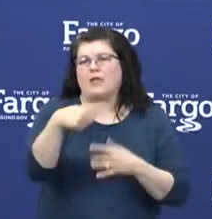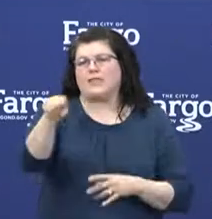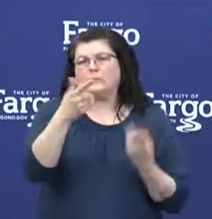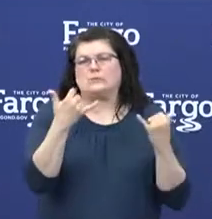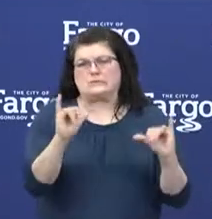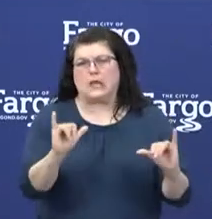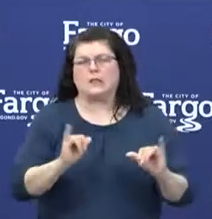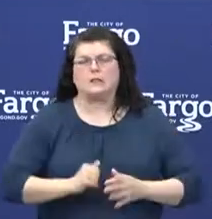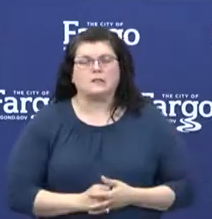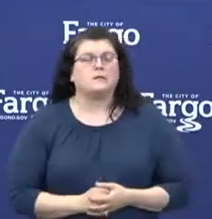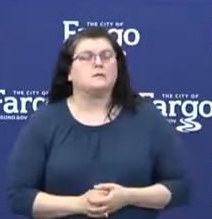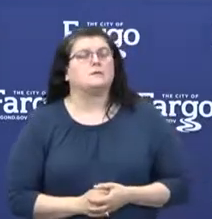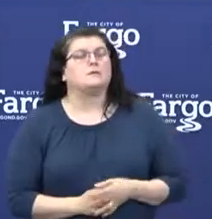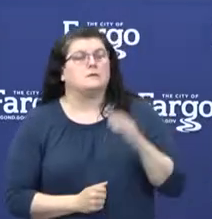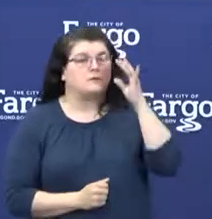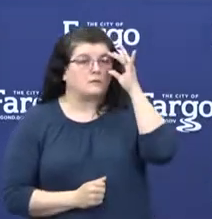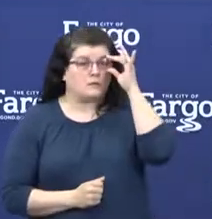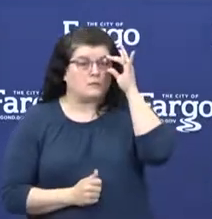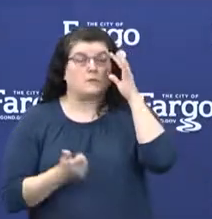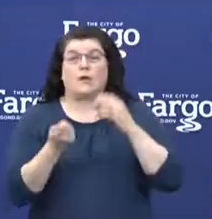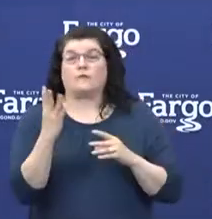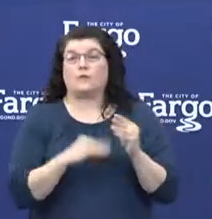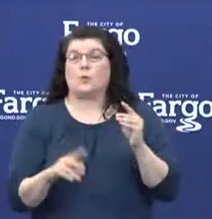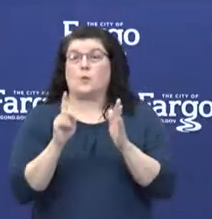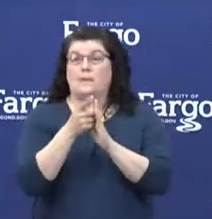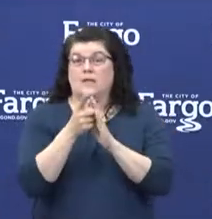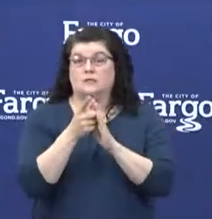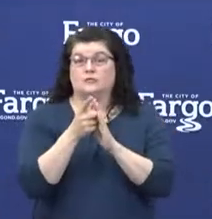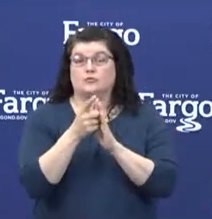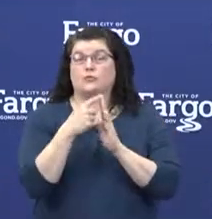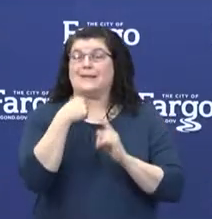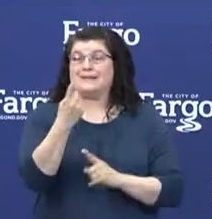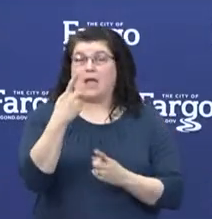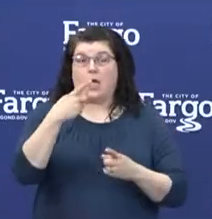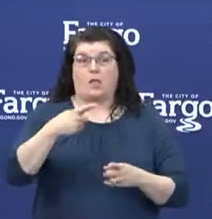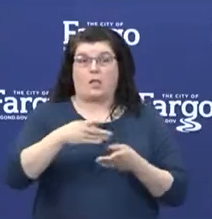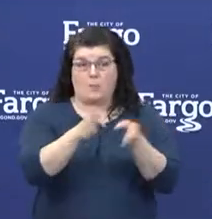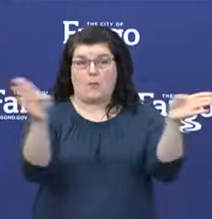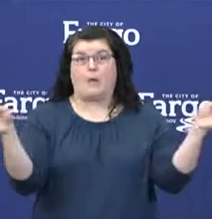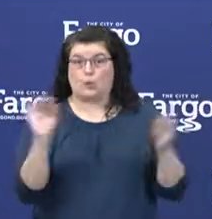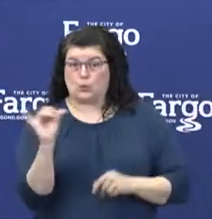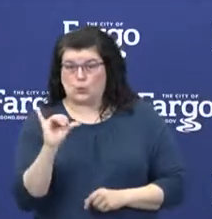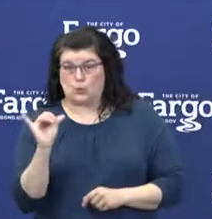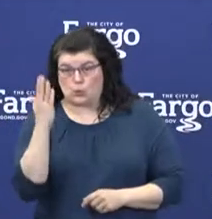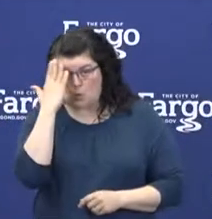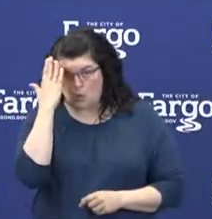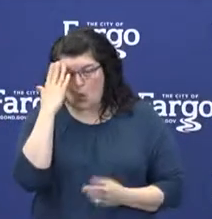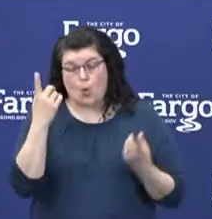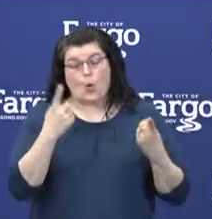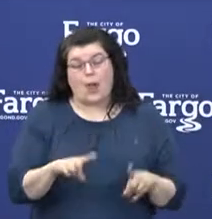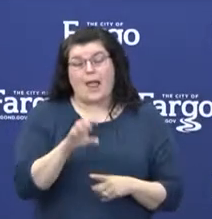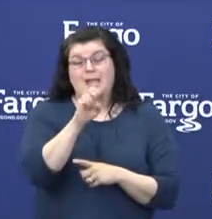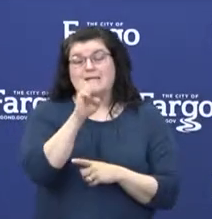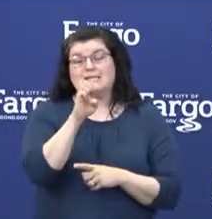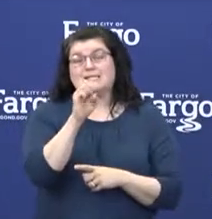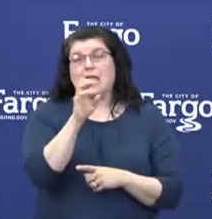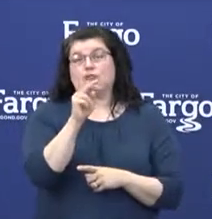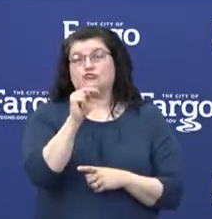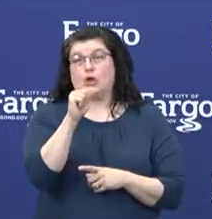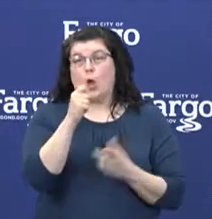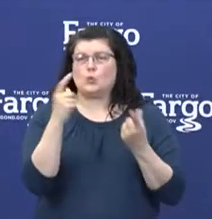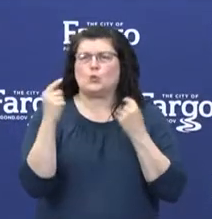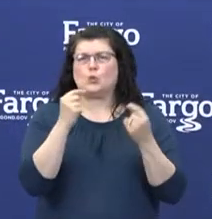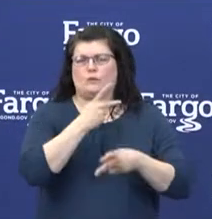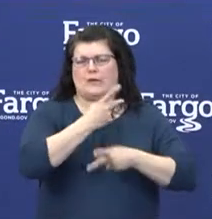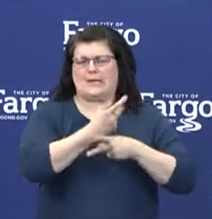Also want to just take a few minutes to reassure the public as well of what we're doing at Essentia to keep our clinics and hospitals safe for patients